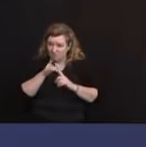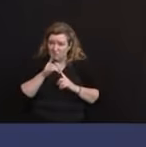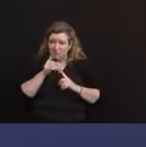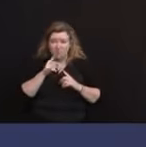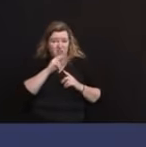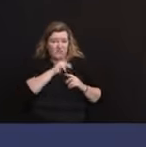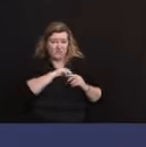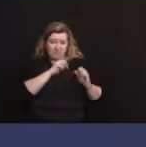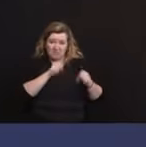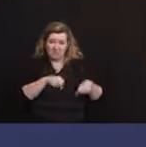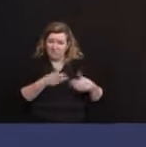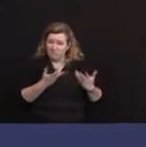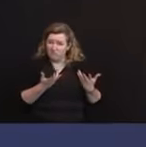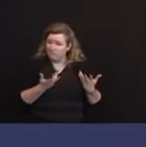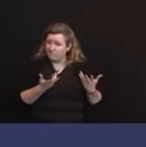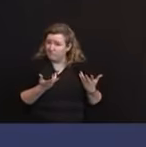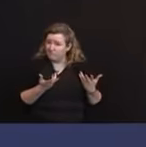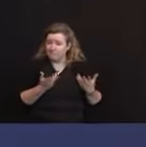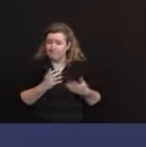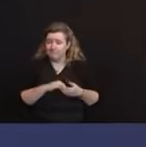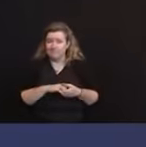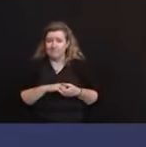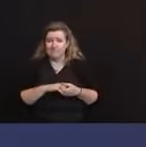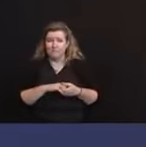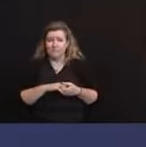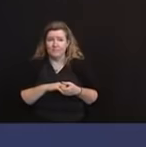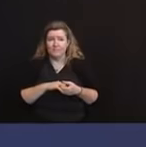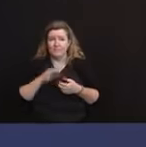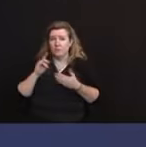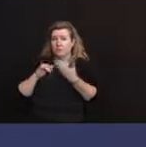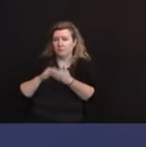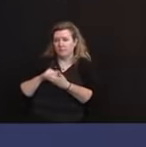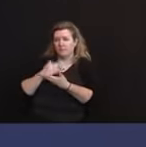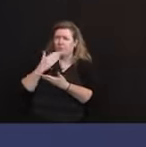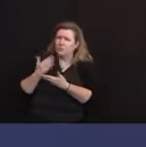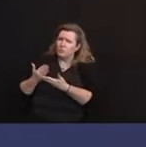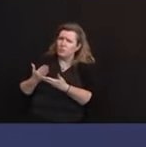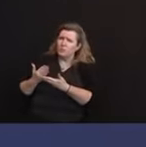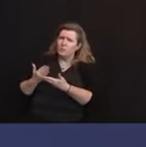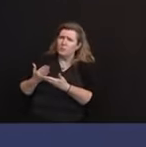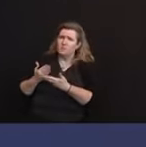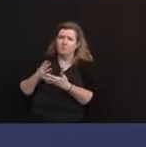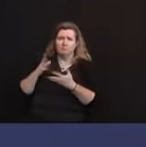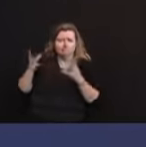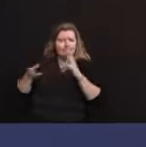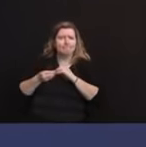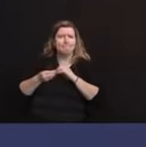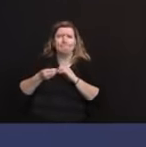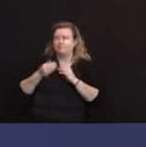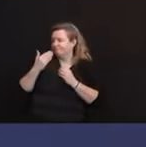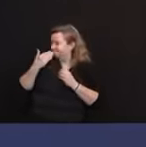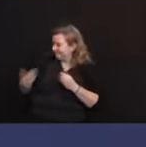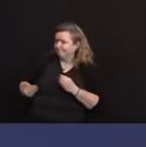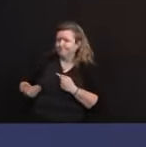-plus weeks ago. So, Judy, for that and for all, thank you. Pat, we got Dave Daly of PSE